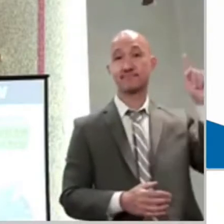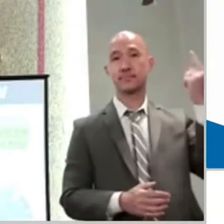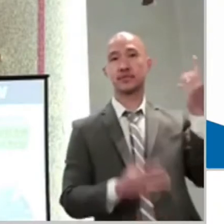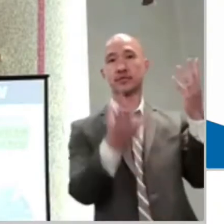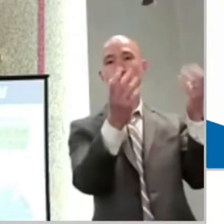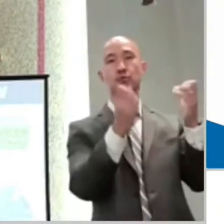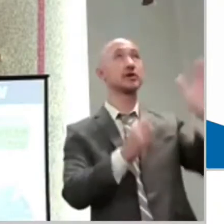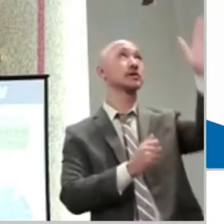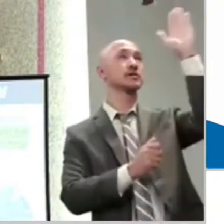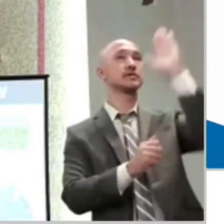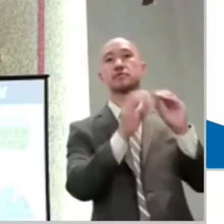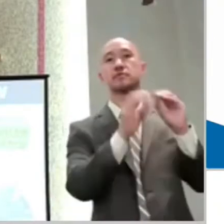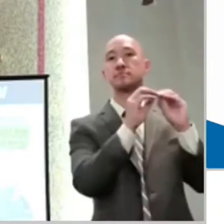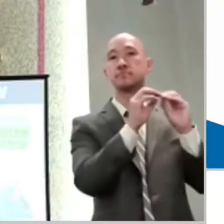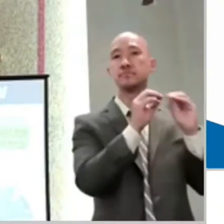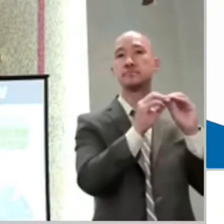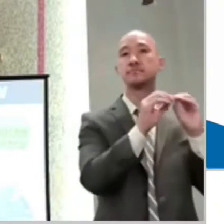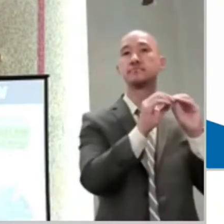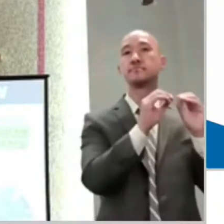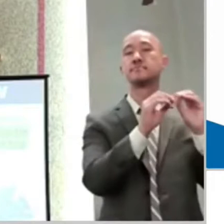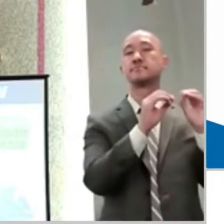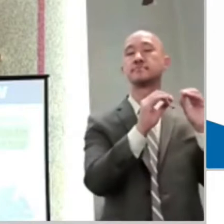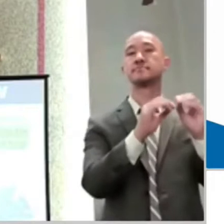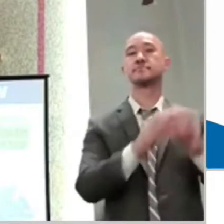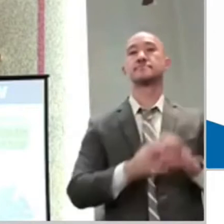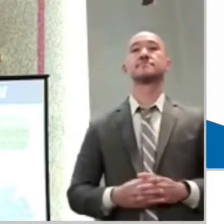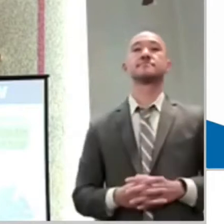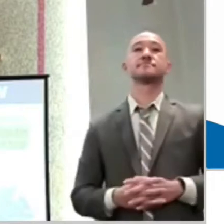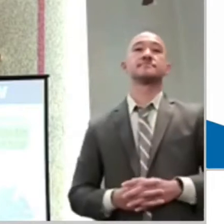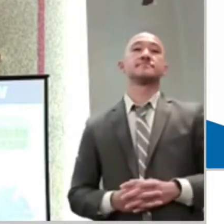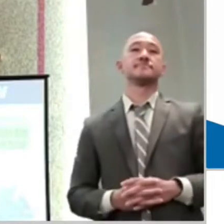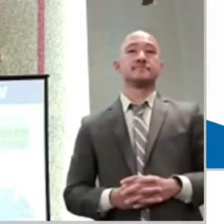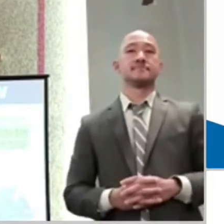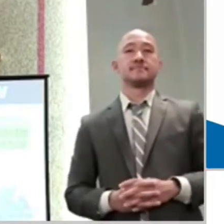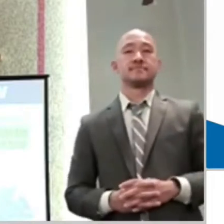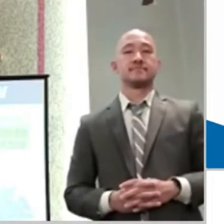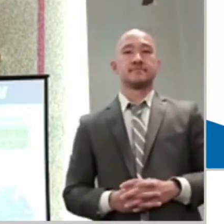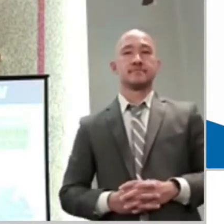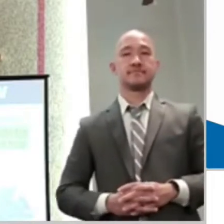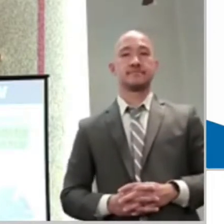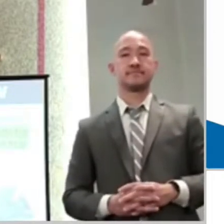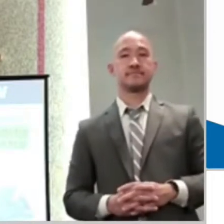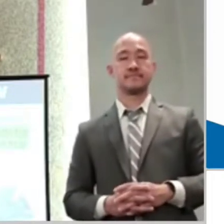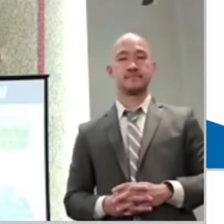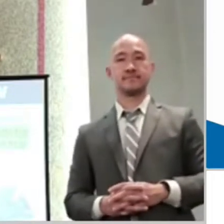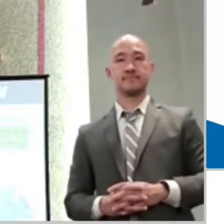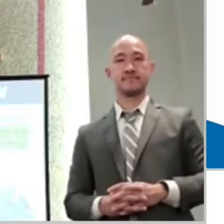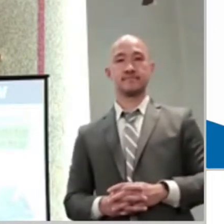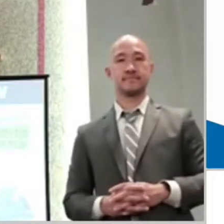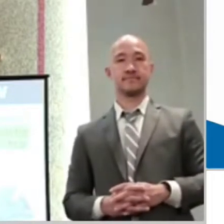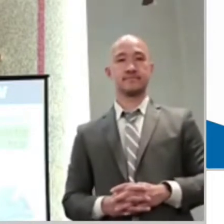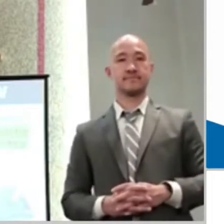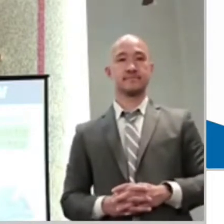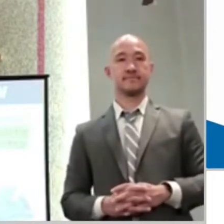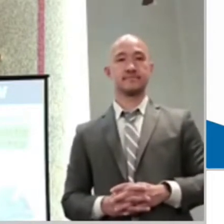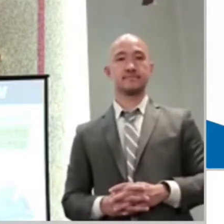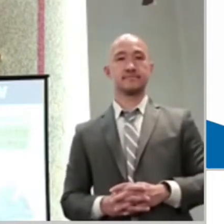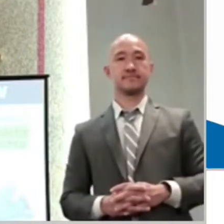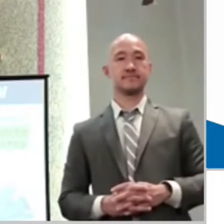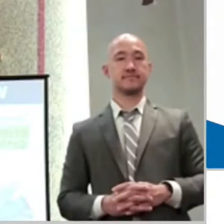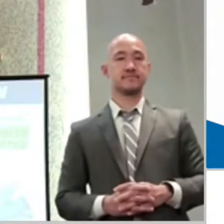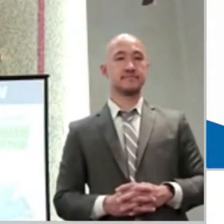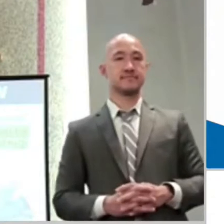Not just getting solutions, but understanding what we're going through, the